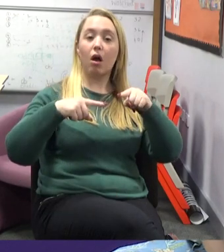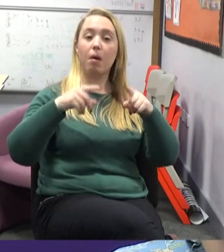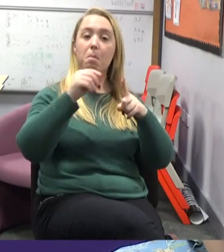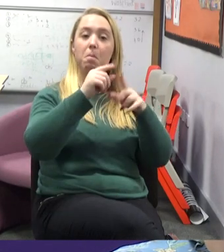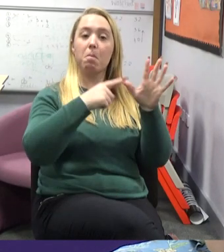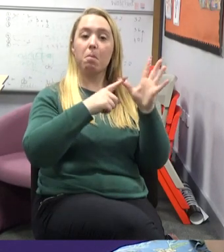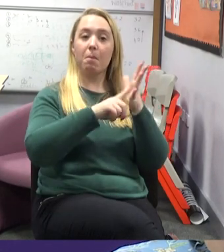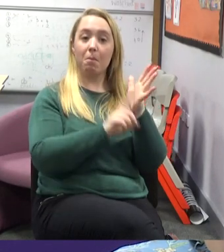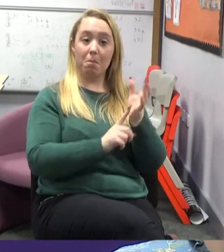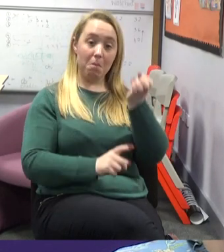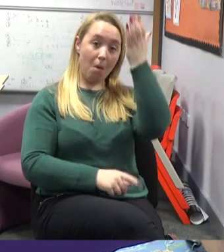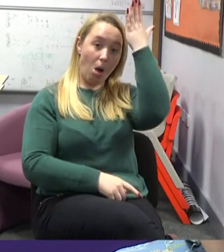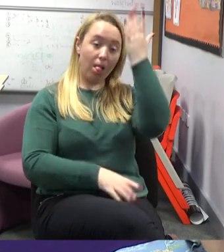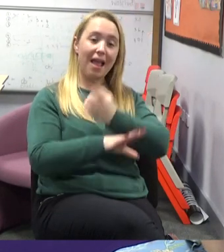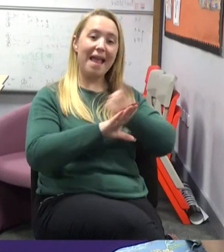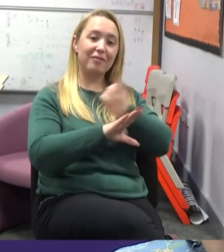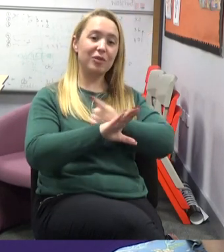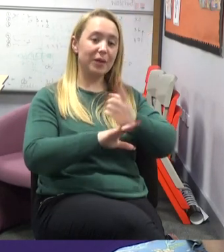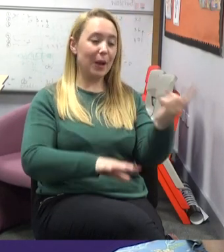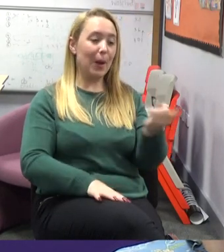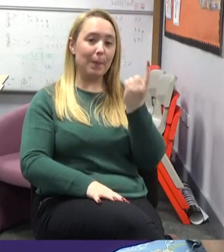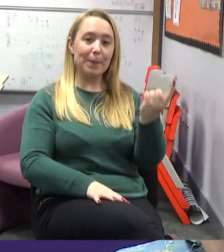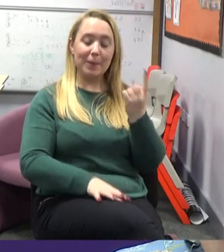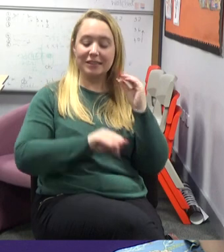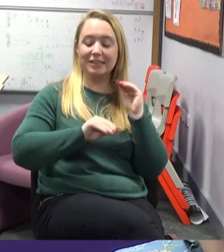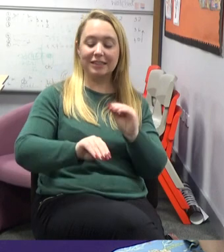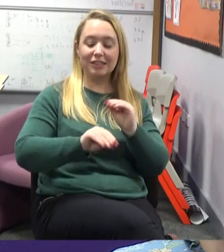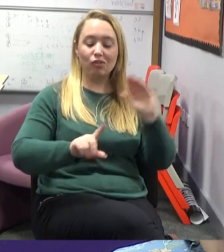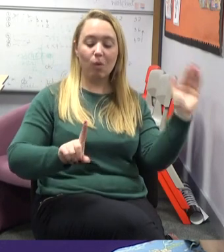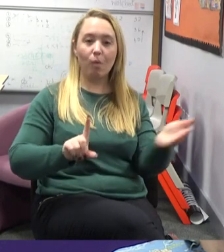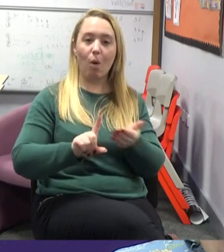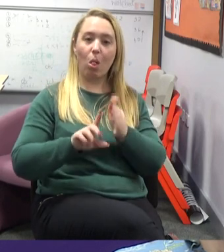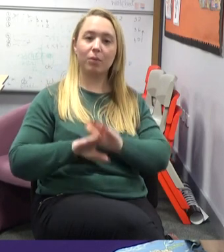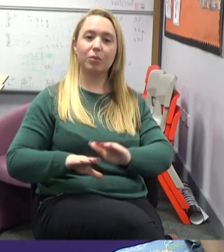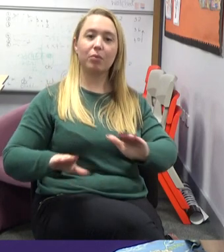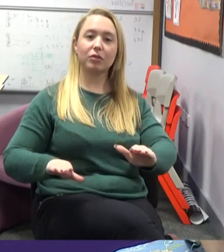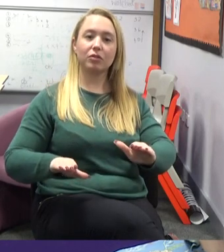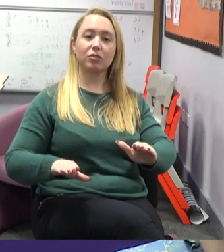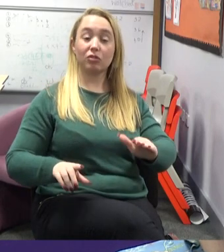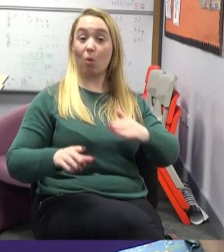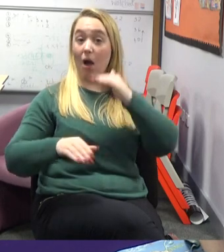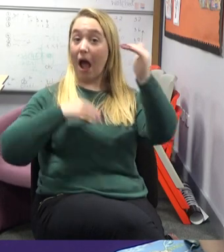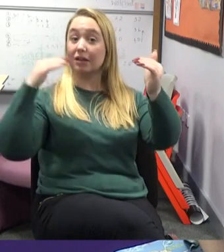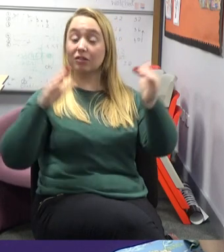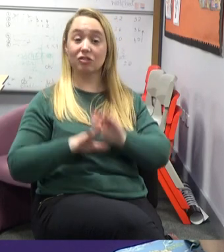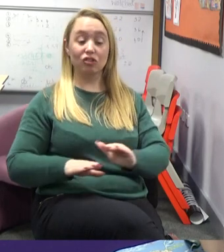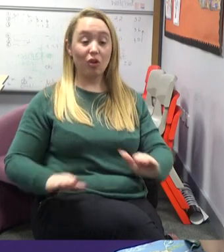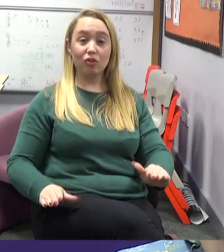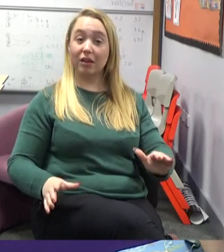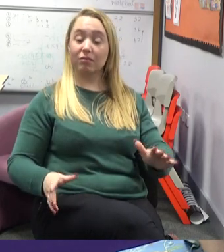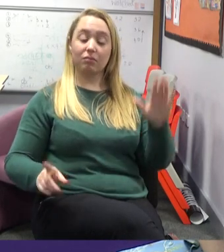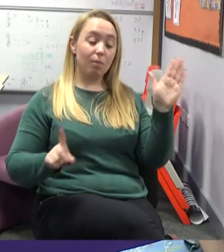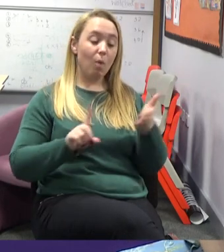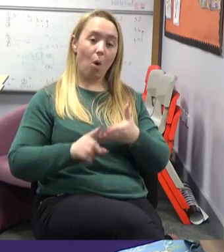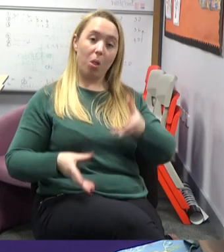week and teaches everybody. So all learners are together and we all are taught new signs. So they're all